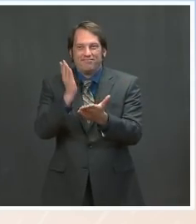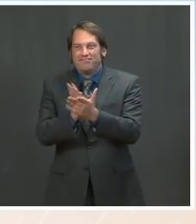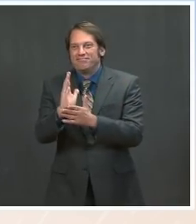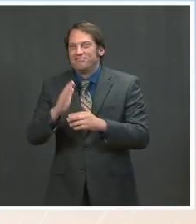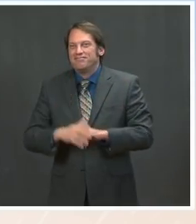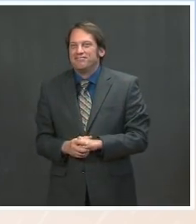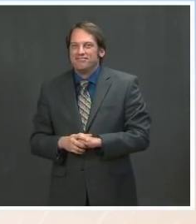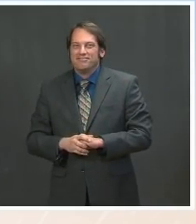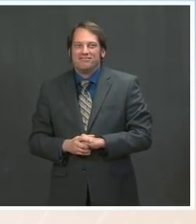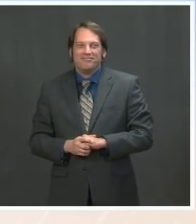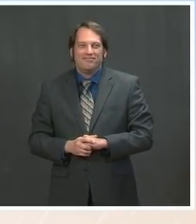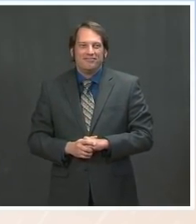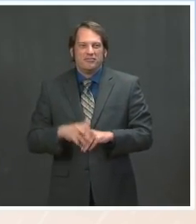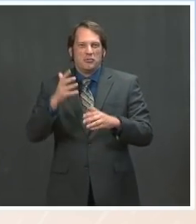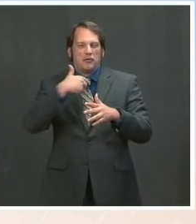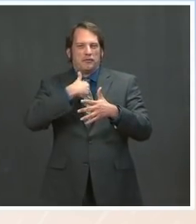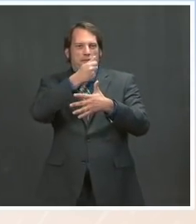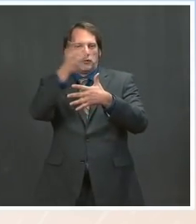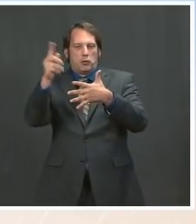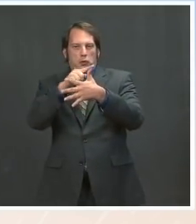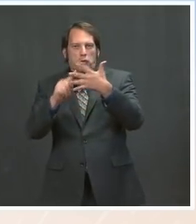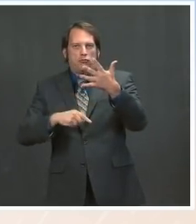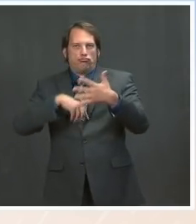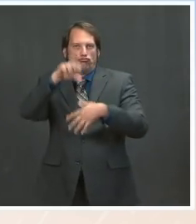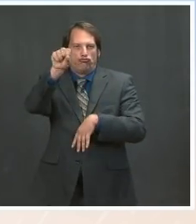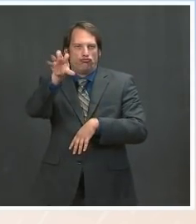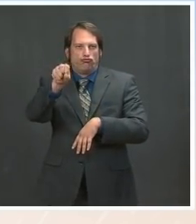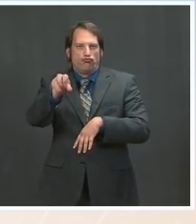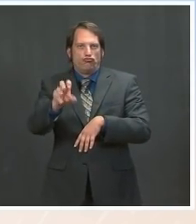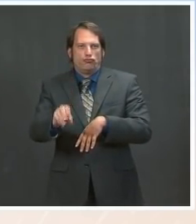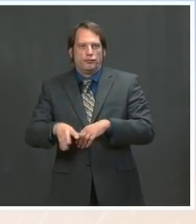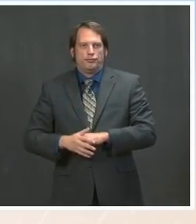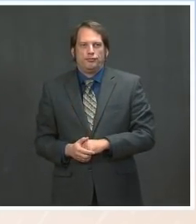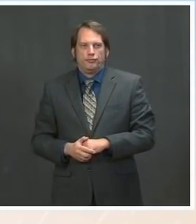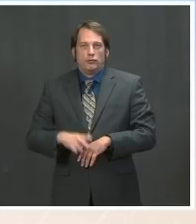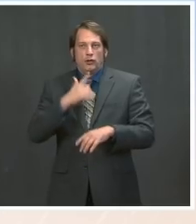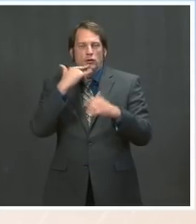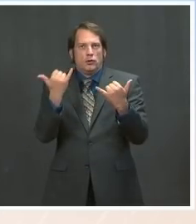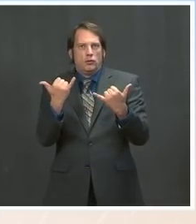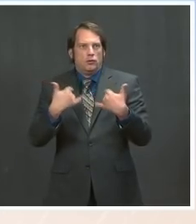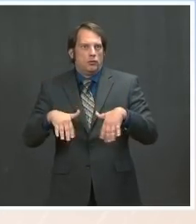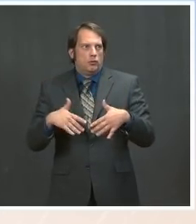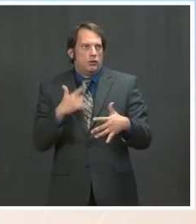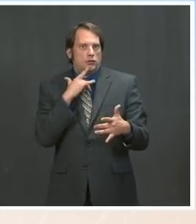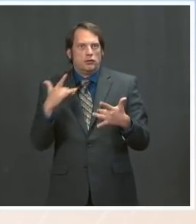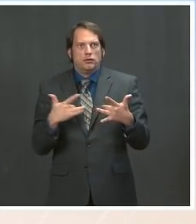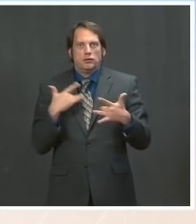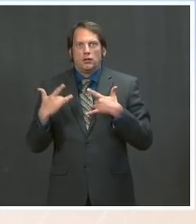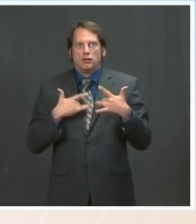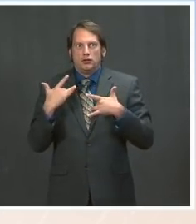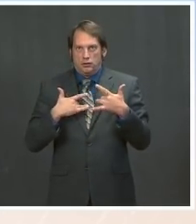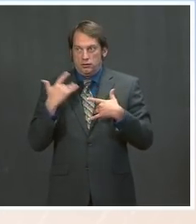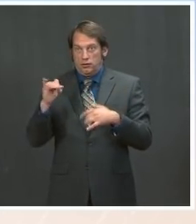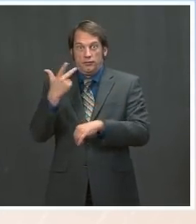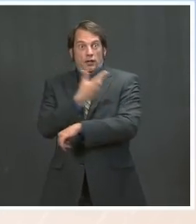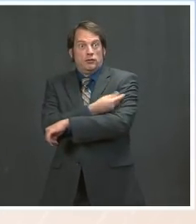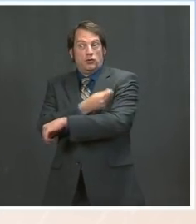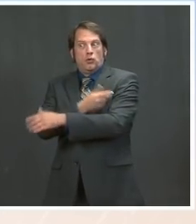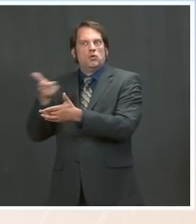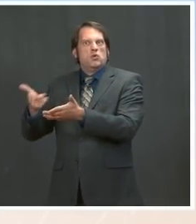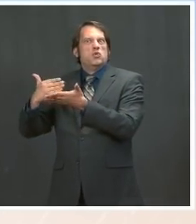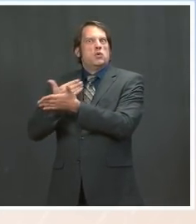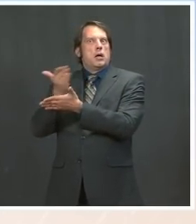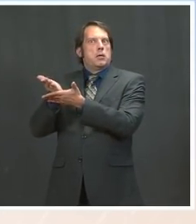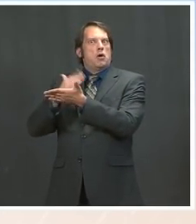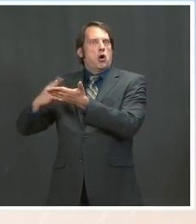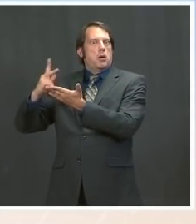A couple of items for you all at the top. Today is an exciting day. We enter a new phase of our vaccination program and our effort